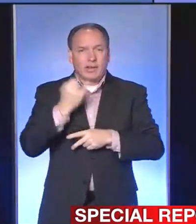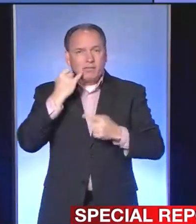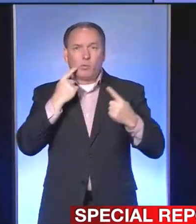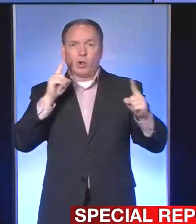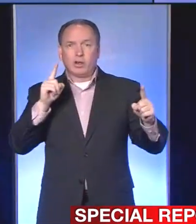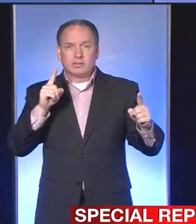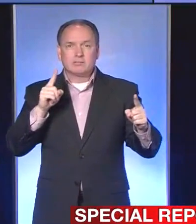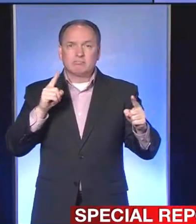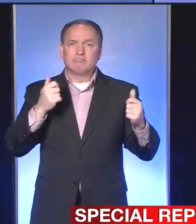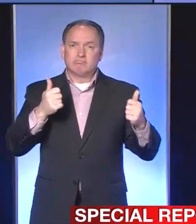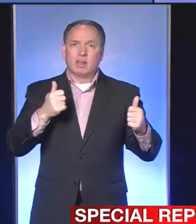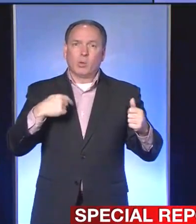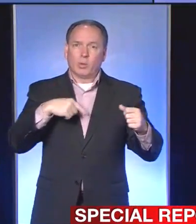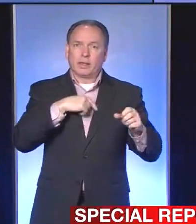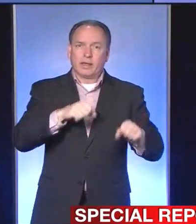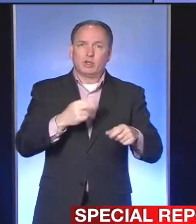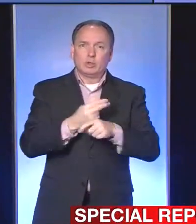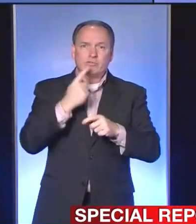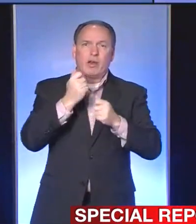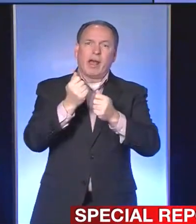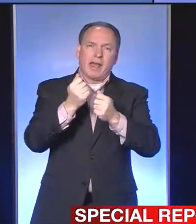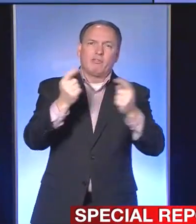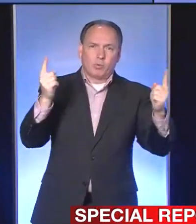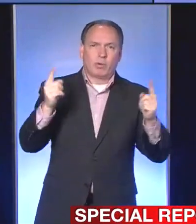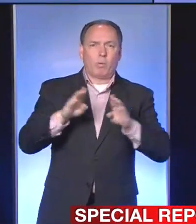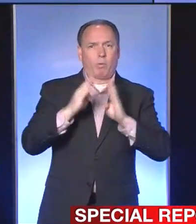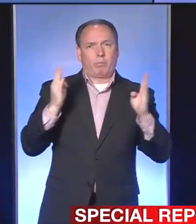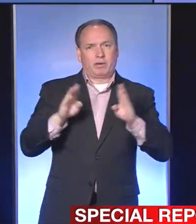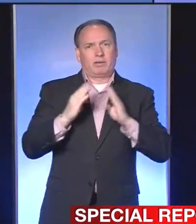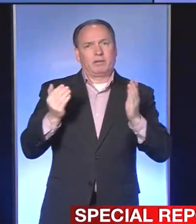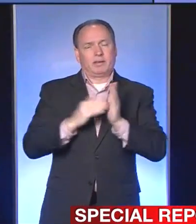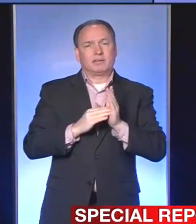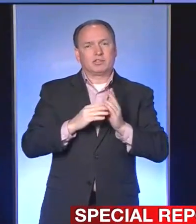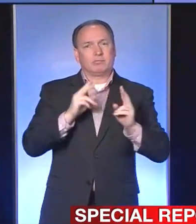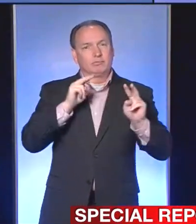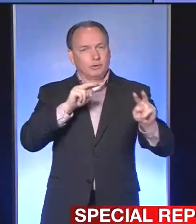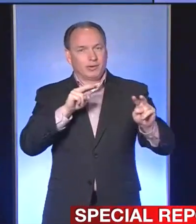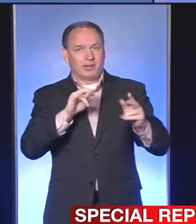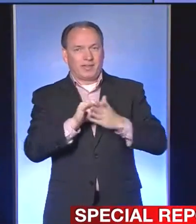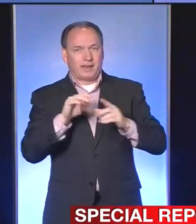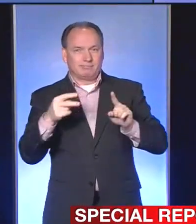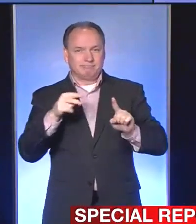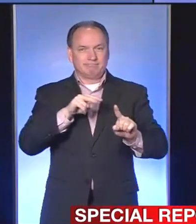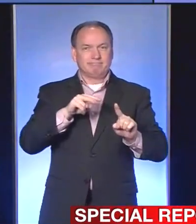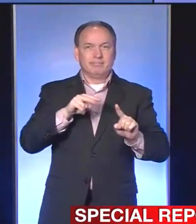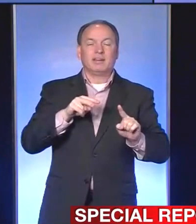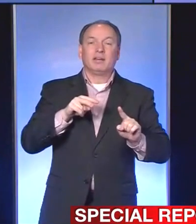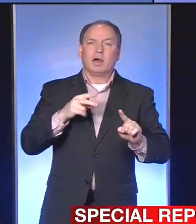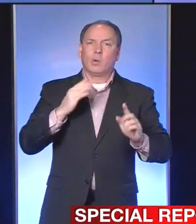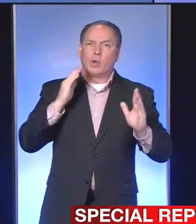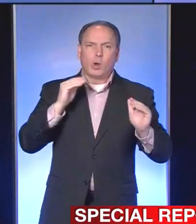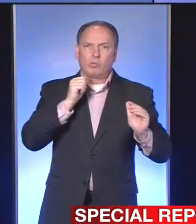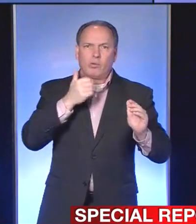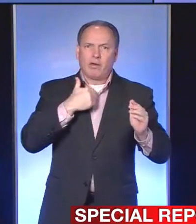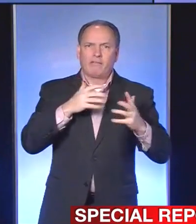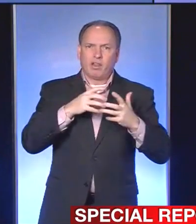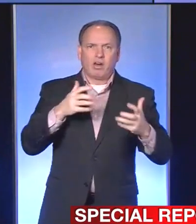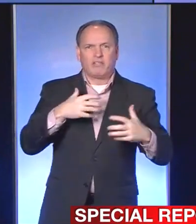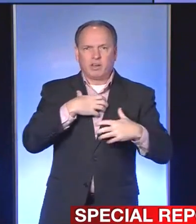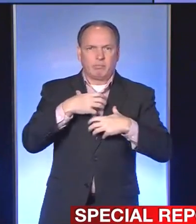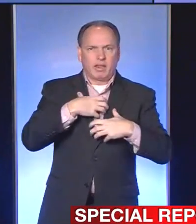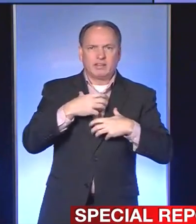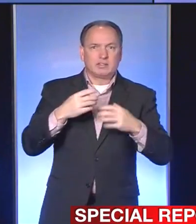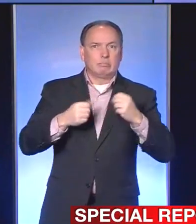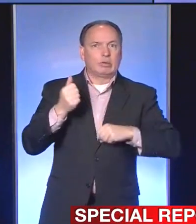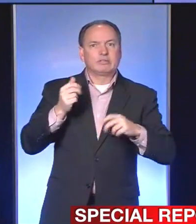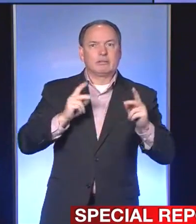this is something we can utilize to get every business back open. So look at it that way. So we're hoping that we don't have a lot of complaints, that it's